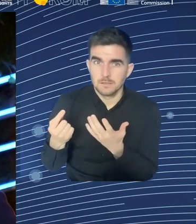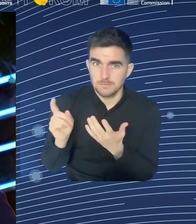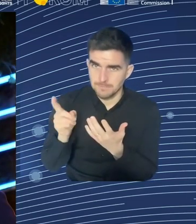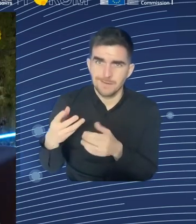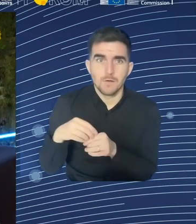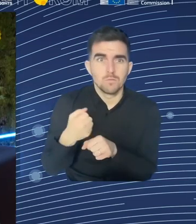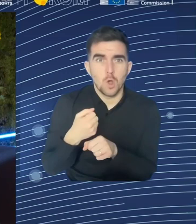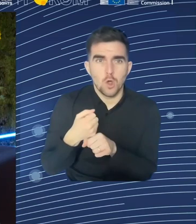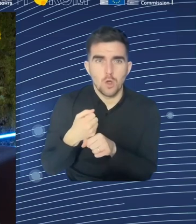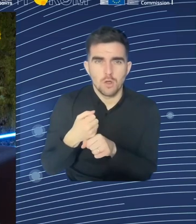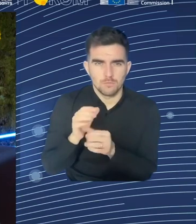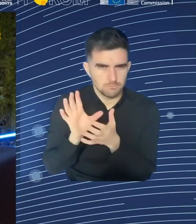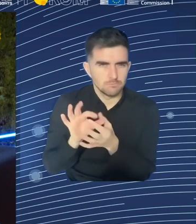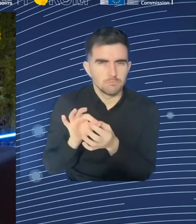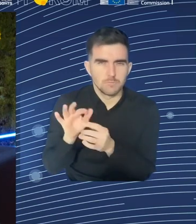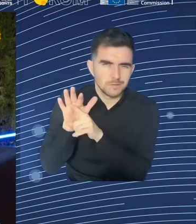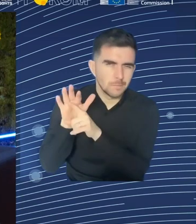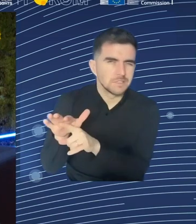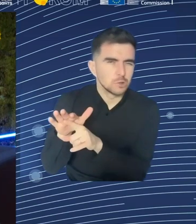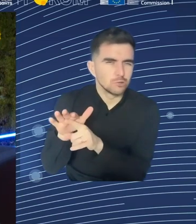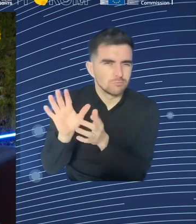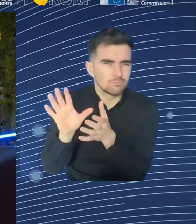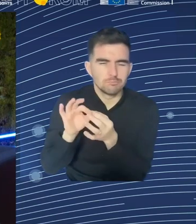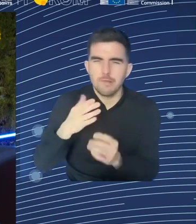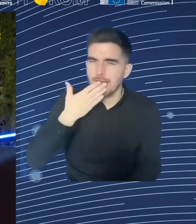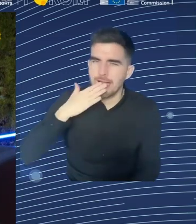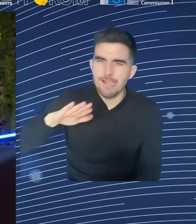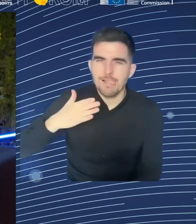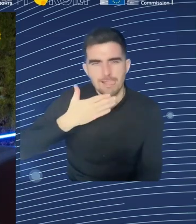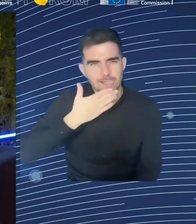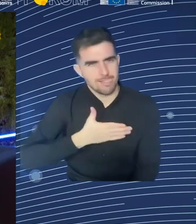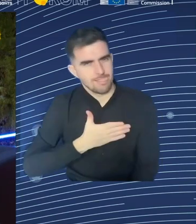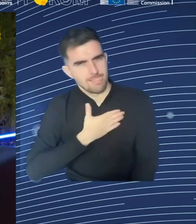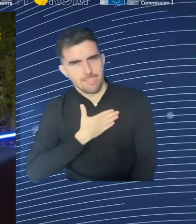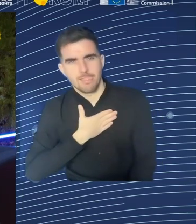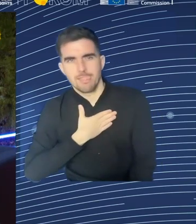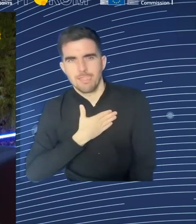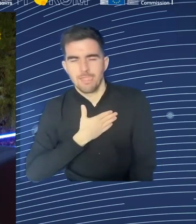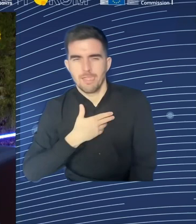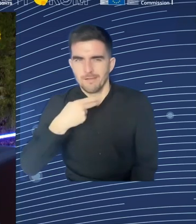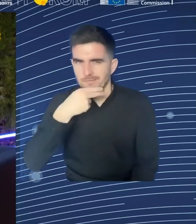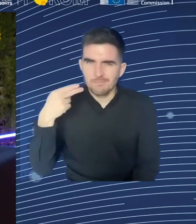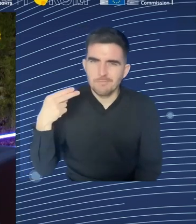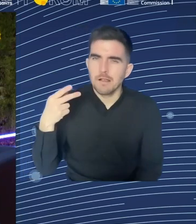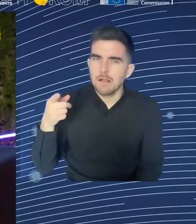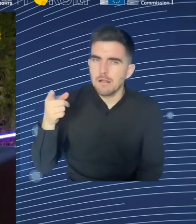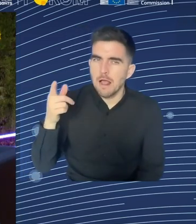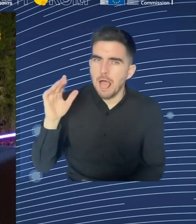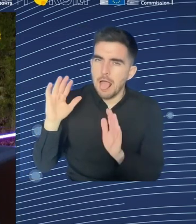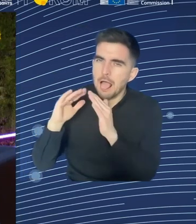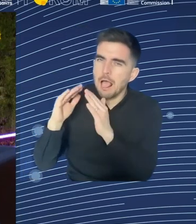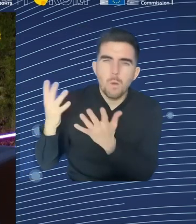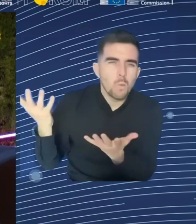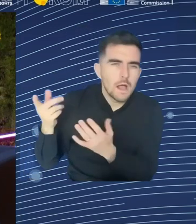have a car. You have to be available to work from 6 in the morning to 12 at night.